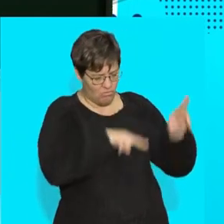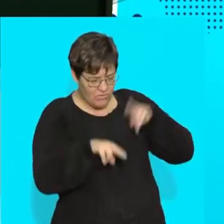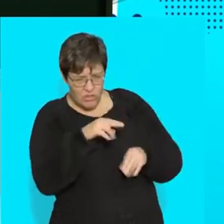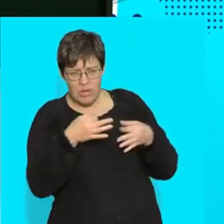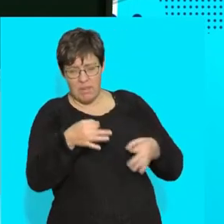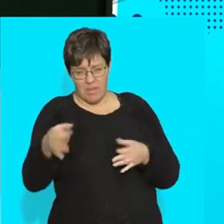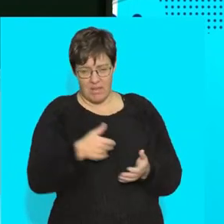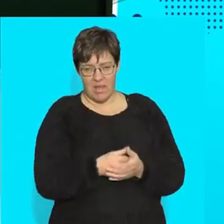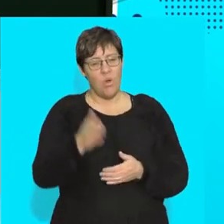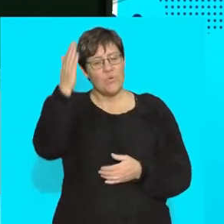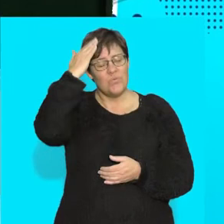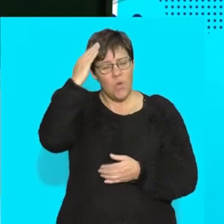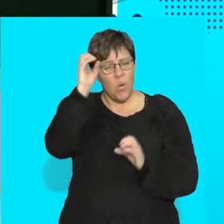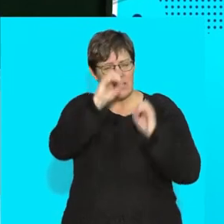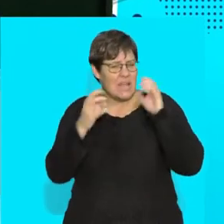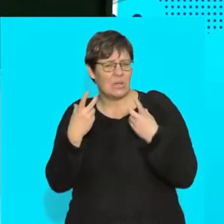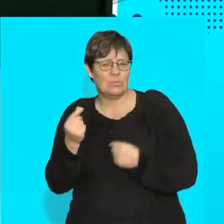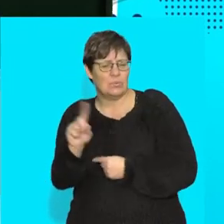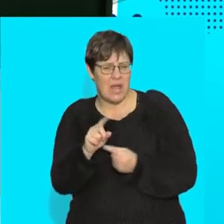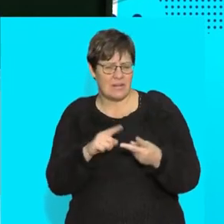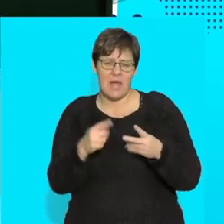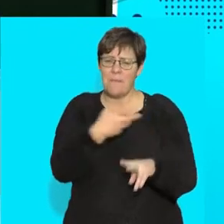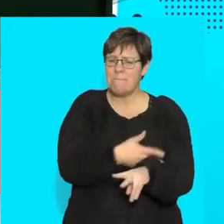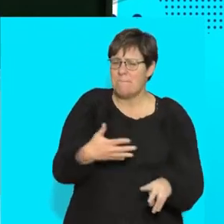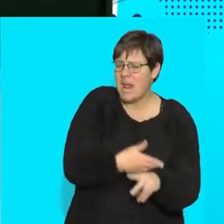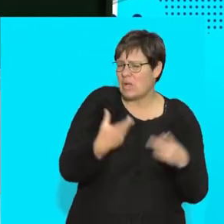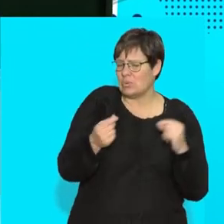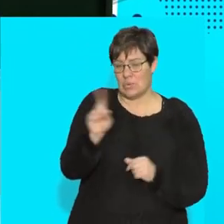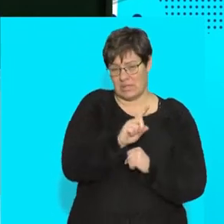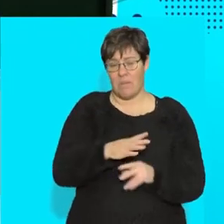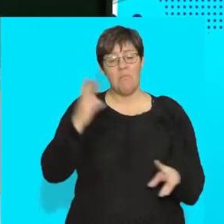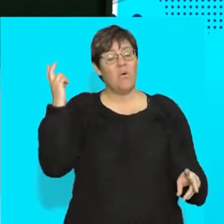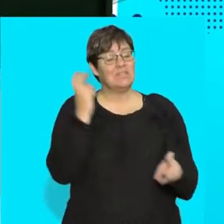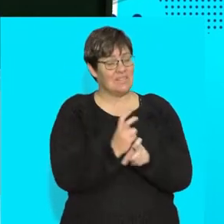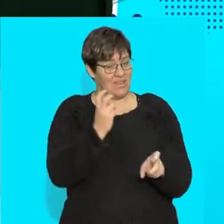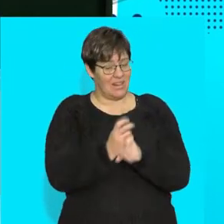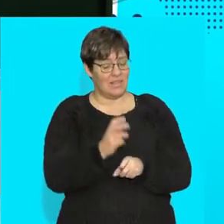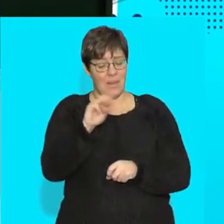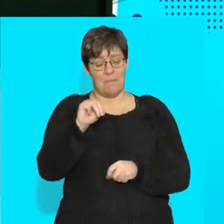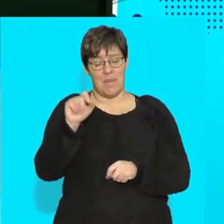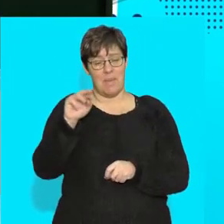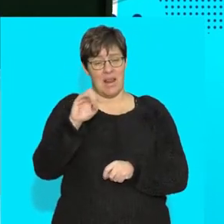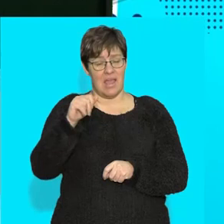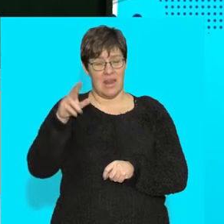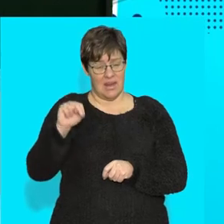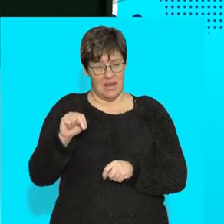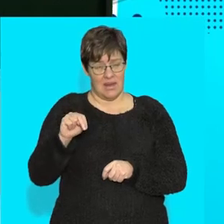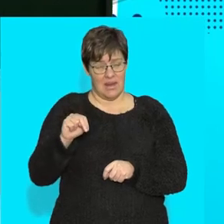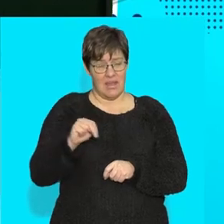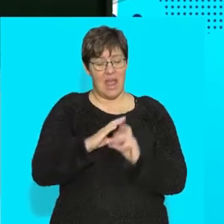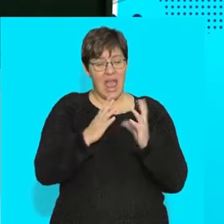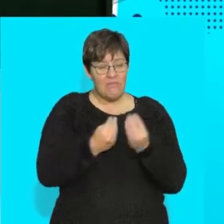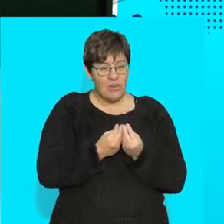know what the cell does know what the blood the most difficult part of the mammalian tissue it's all the